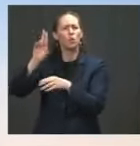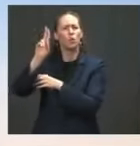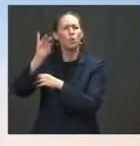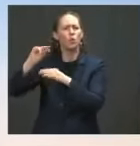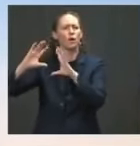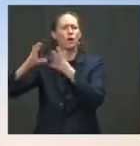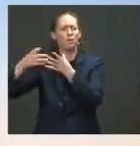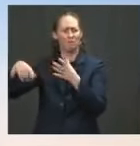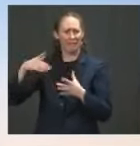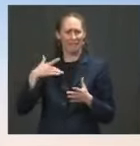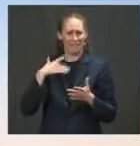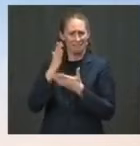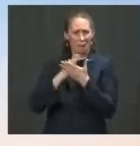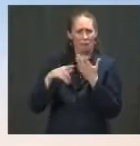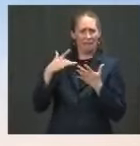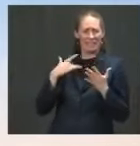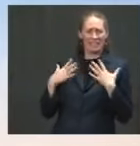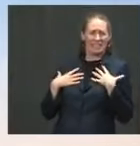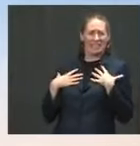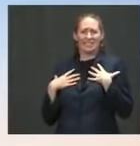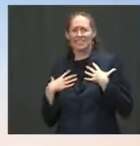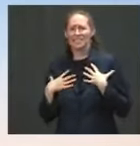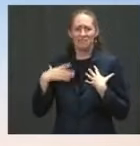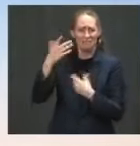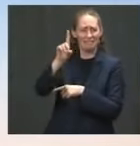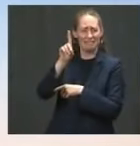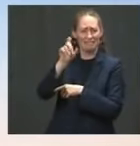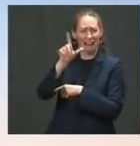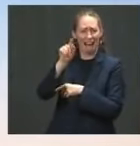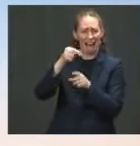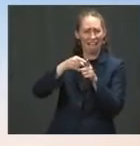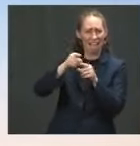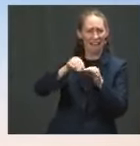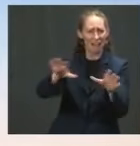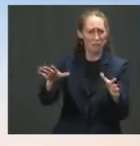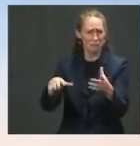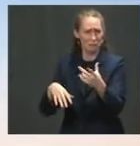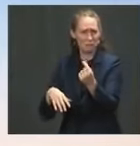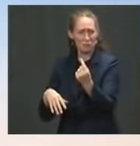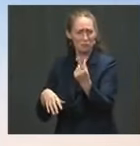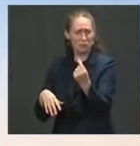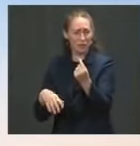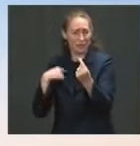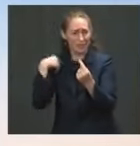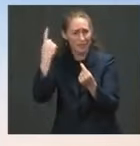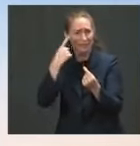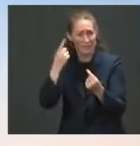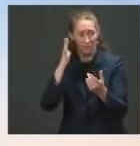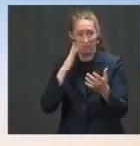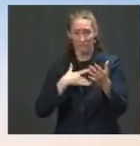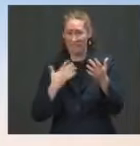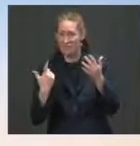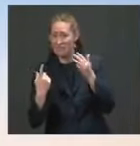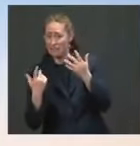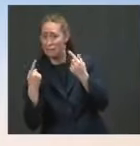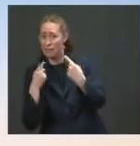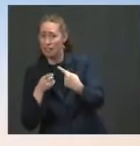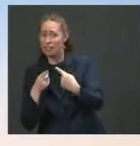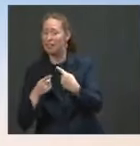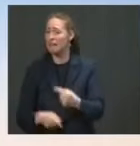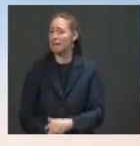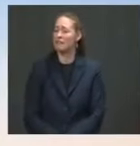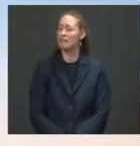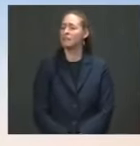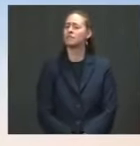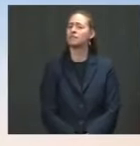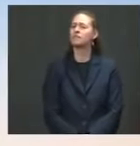of the Delta variant? And how significant do you expect that challenge to be? You know, I really don't expect it to be a challenge to